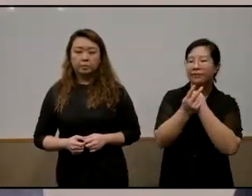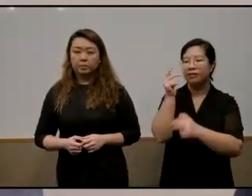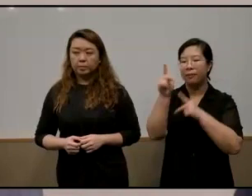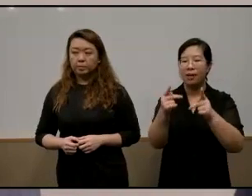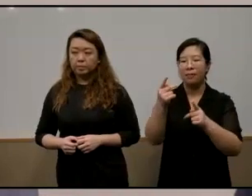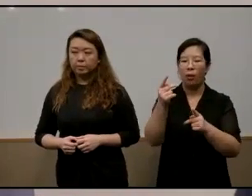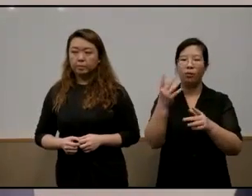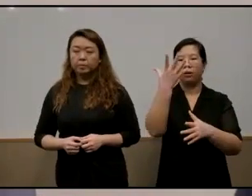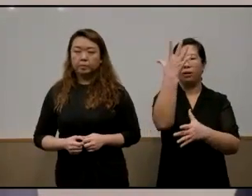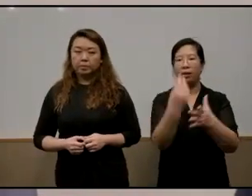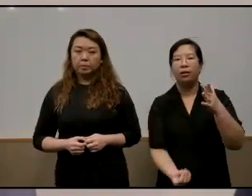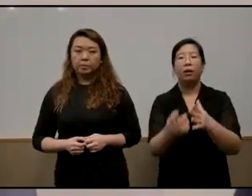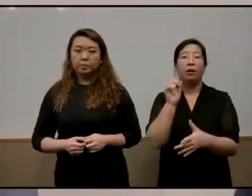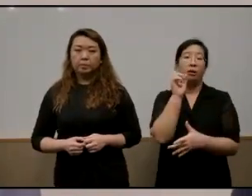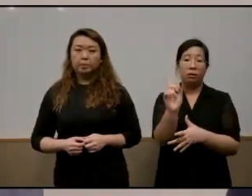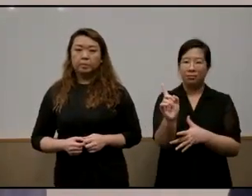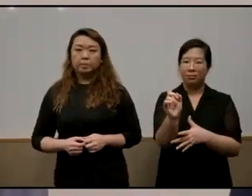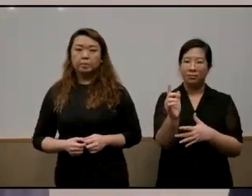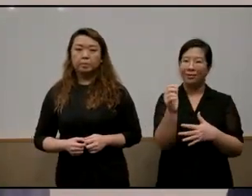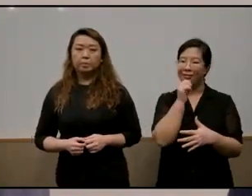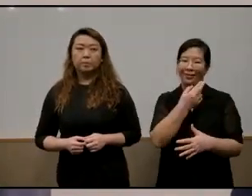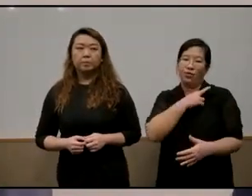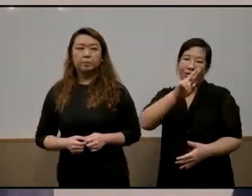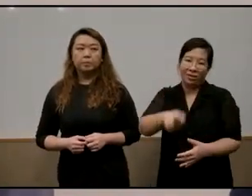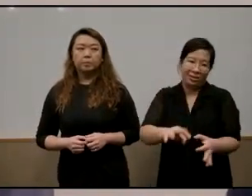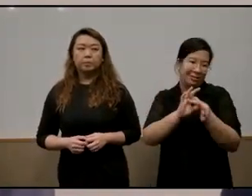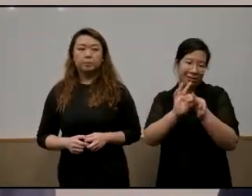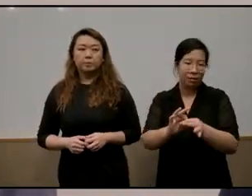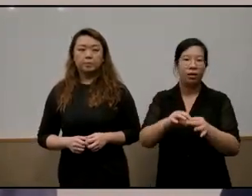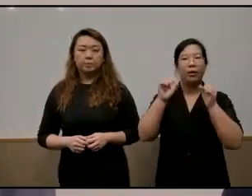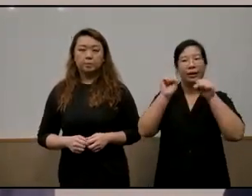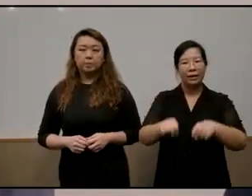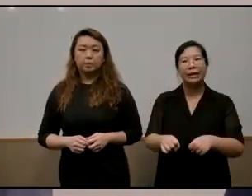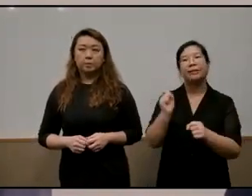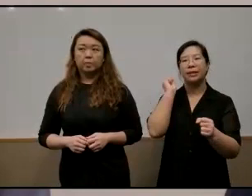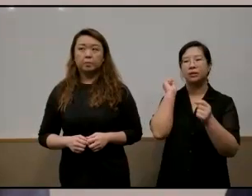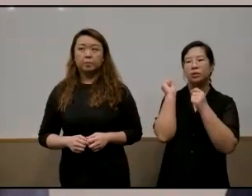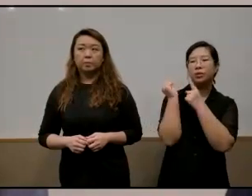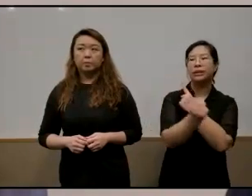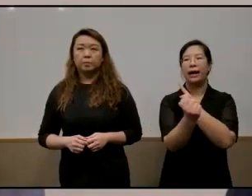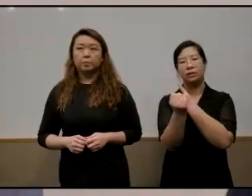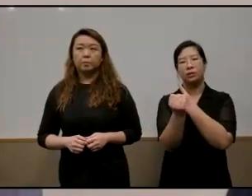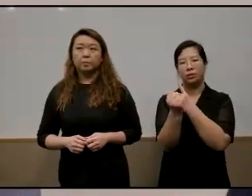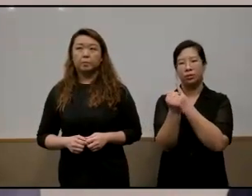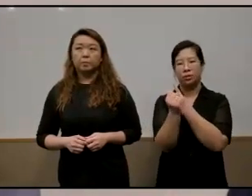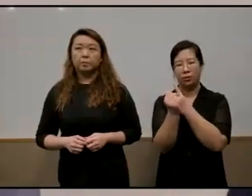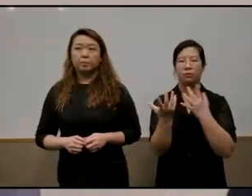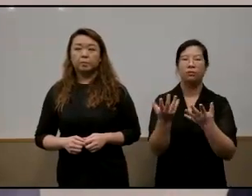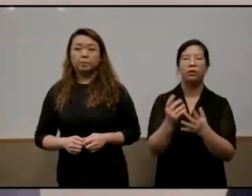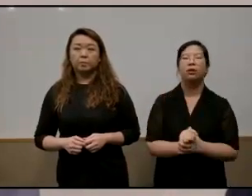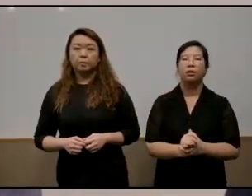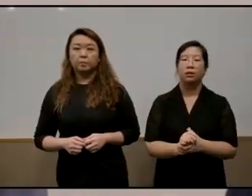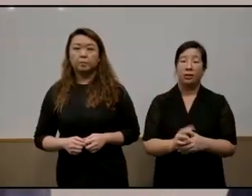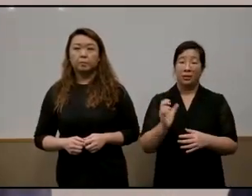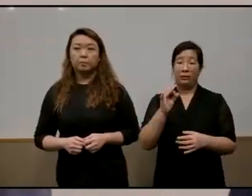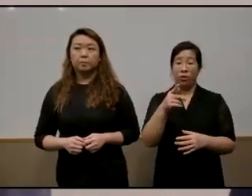need not be a religious avocation it can be a societal one and the thing about it is that if you